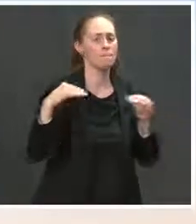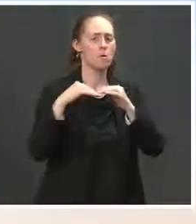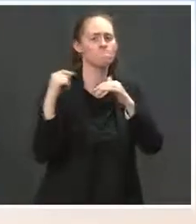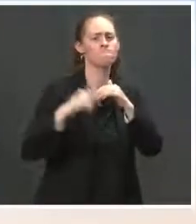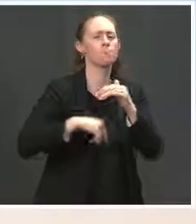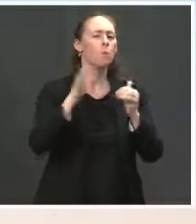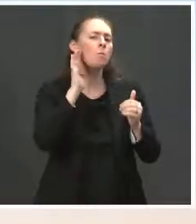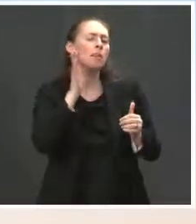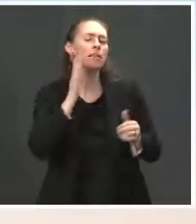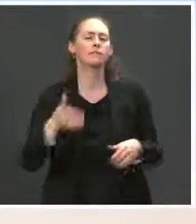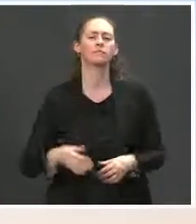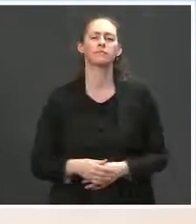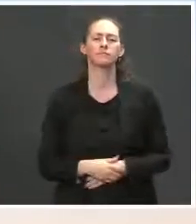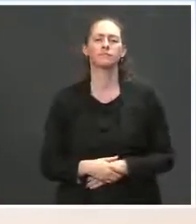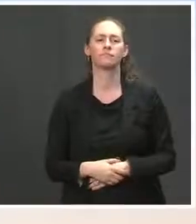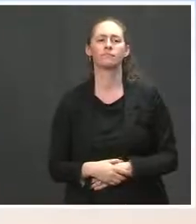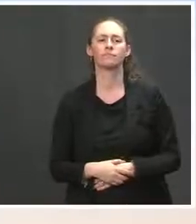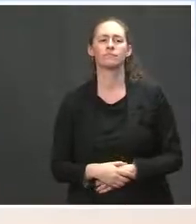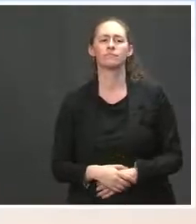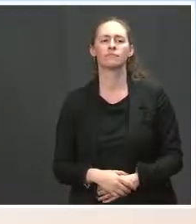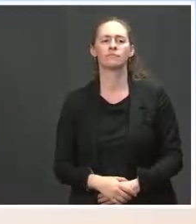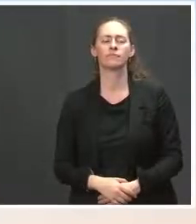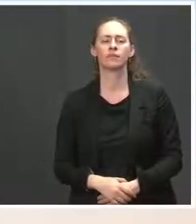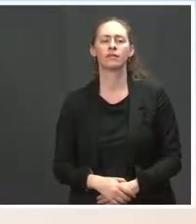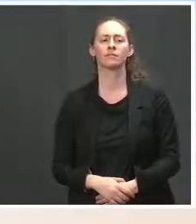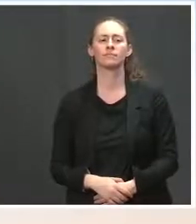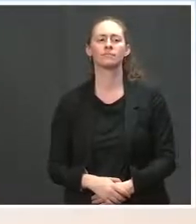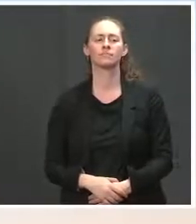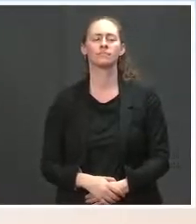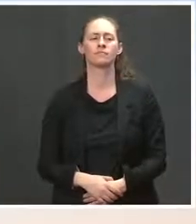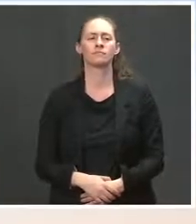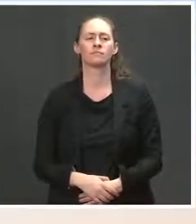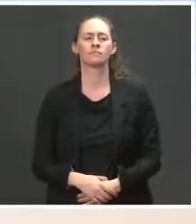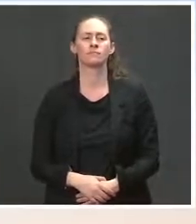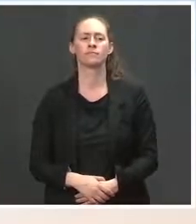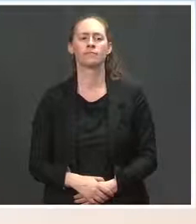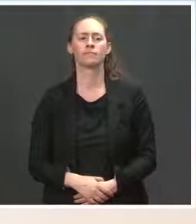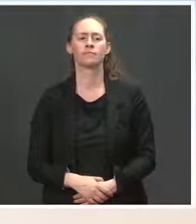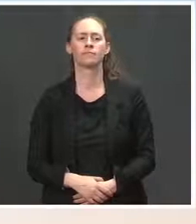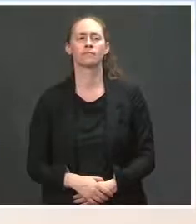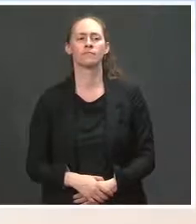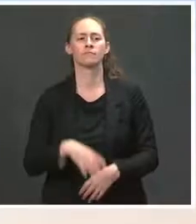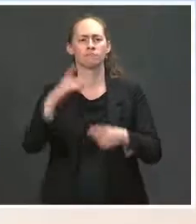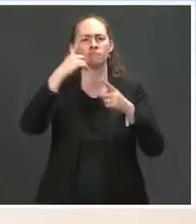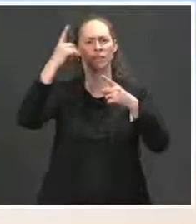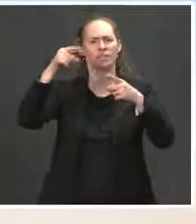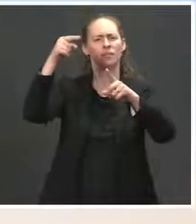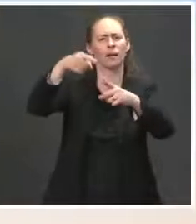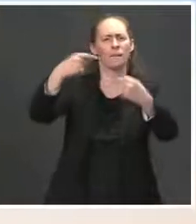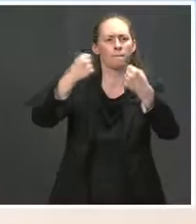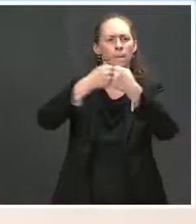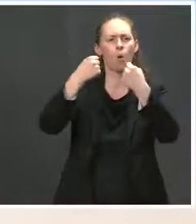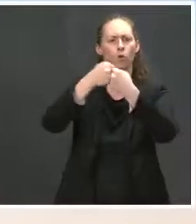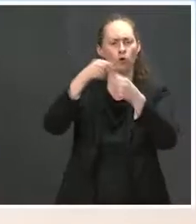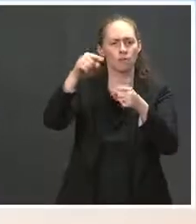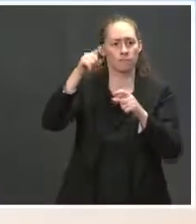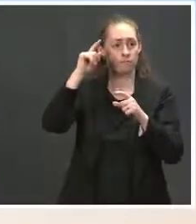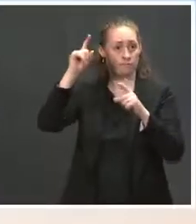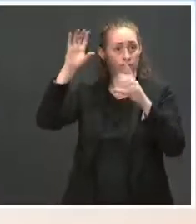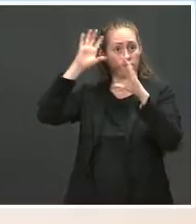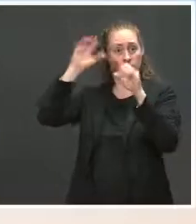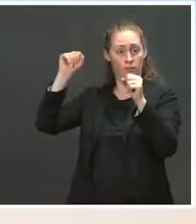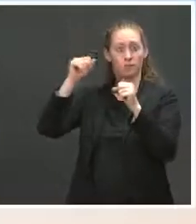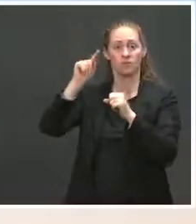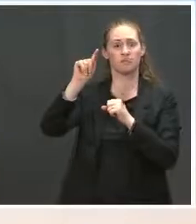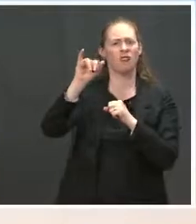Go ahead. The Thanks, Jen. On the border, the administration has repeatedly cited the use of Title 42 to